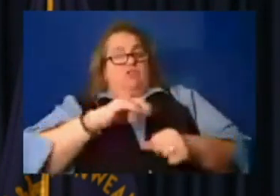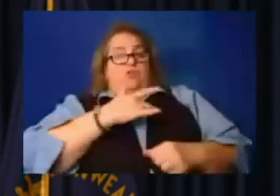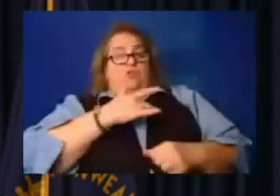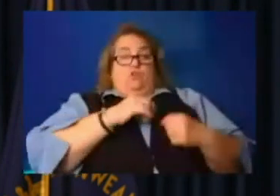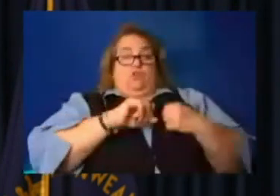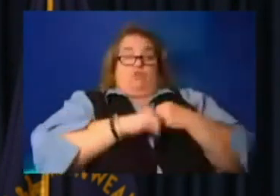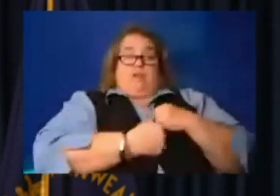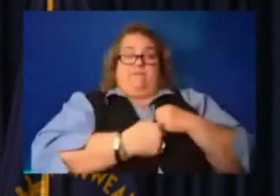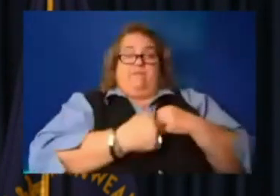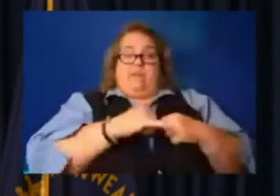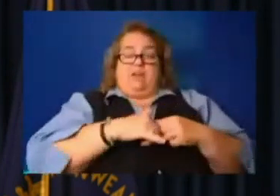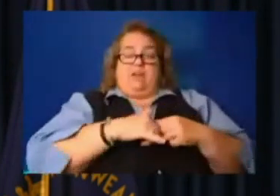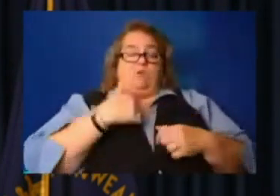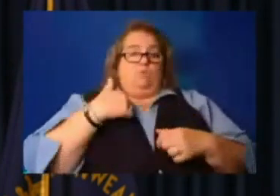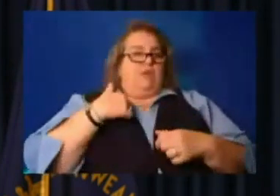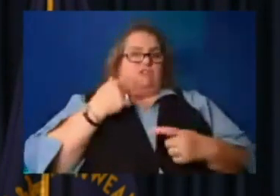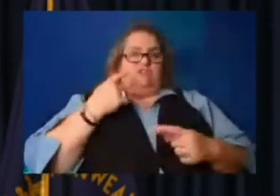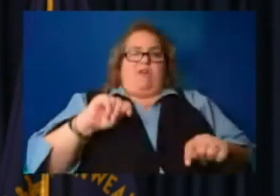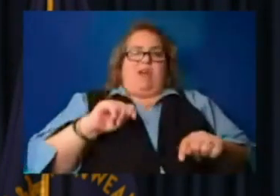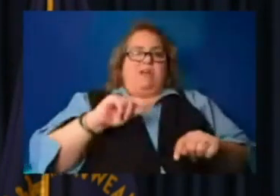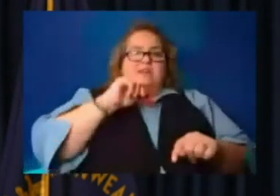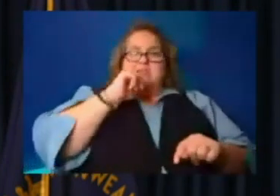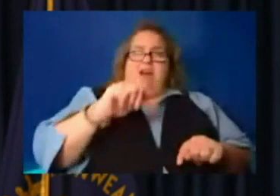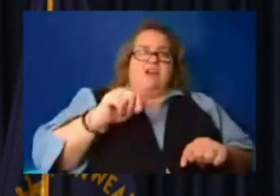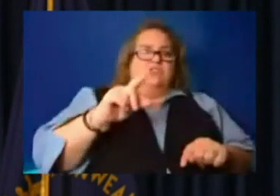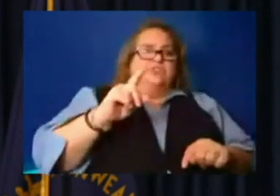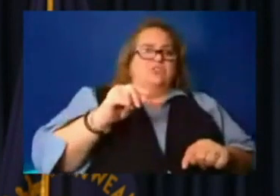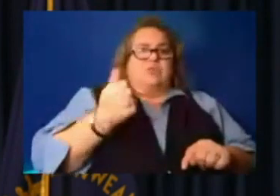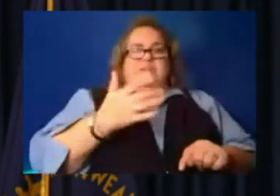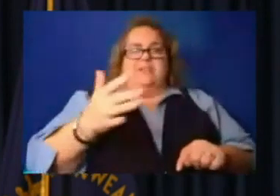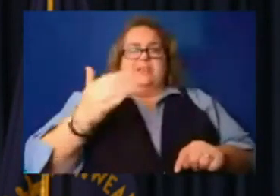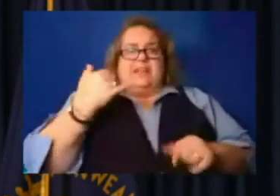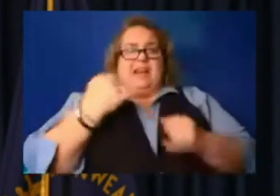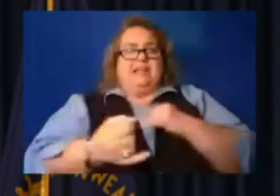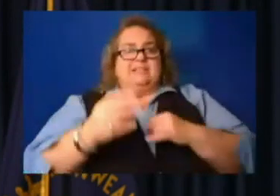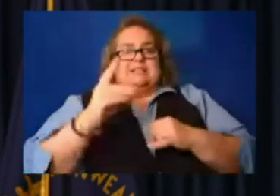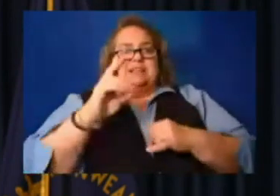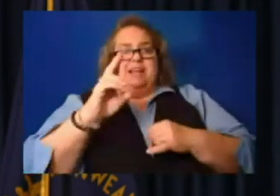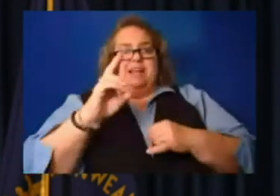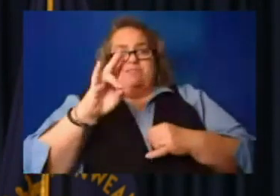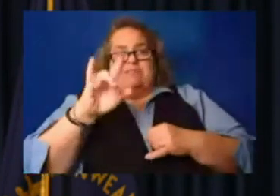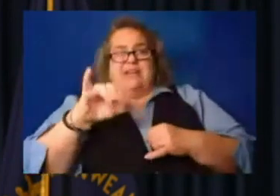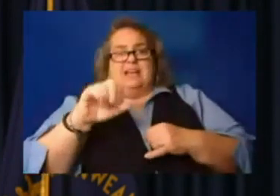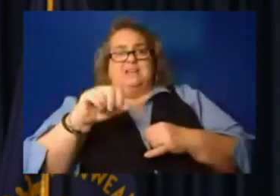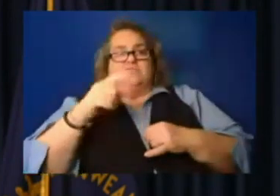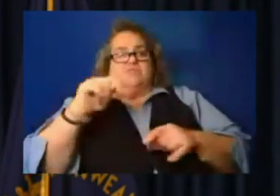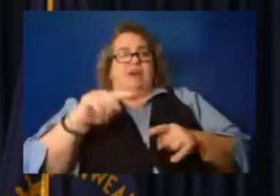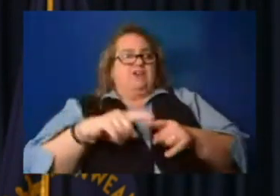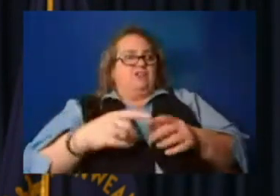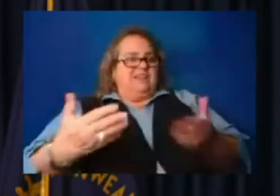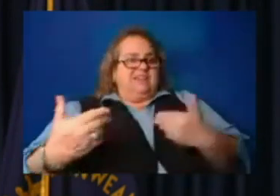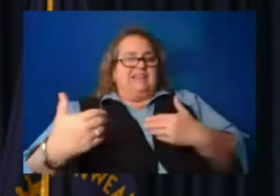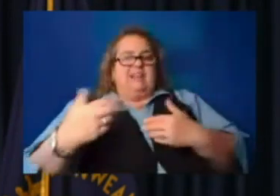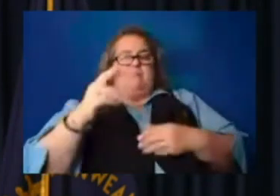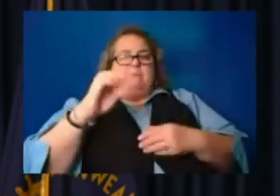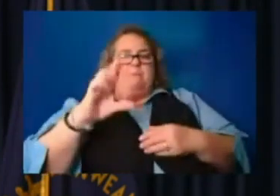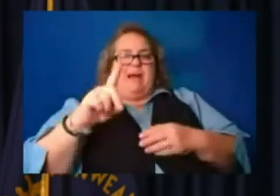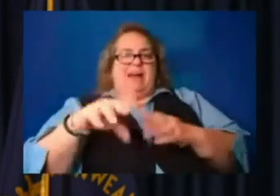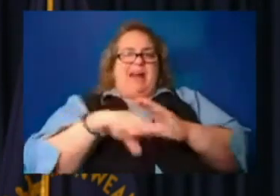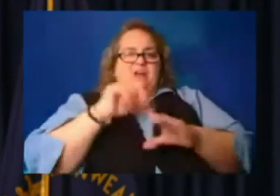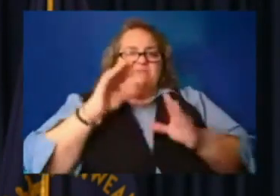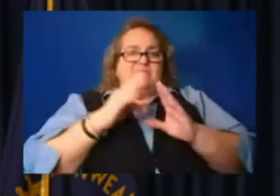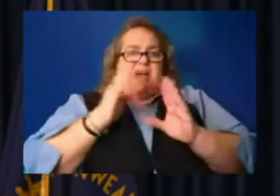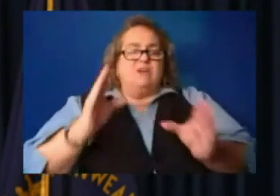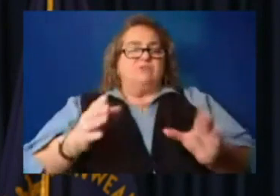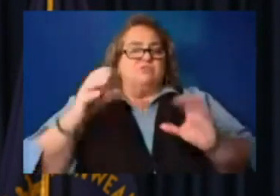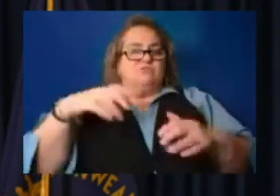last seven days trying to get the mud out and take care of each other when it rained again or it's uh so hot. That's going to